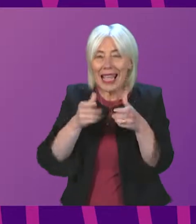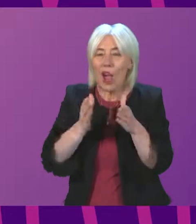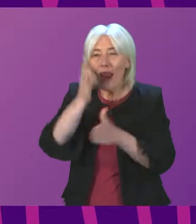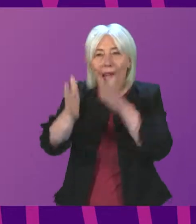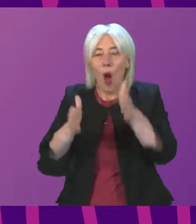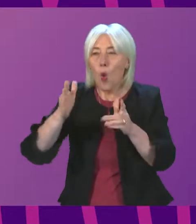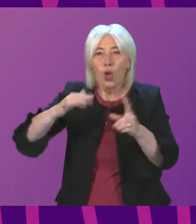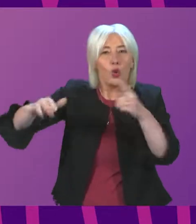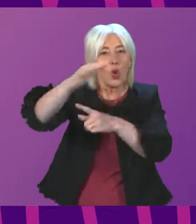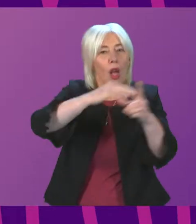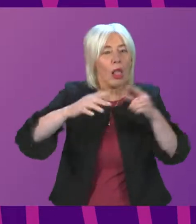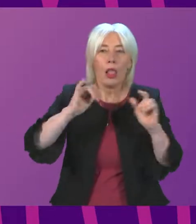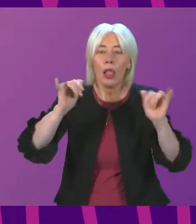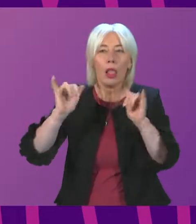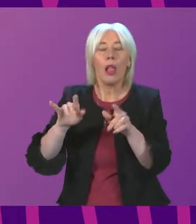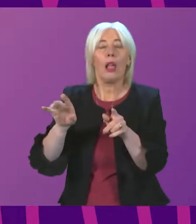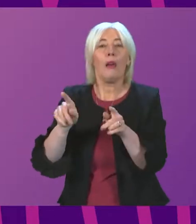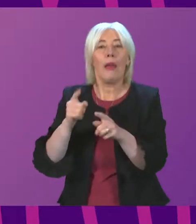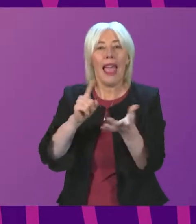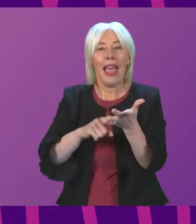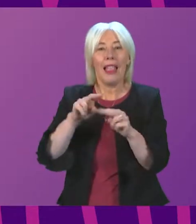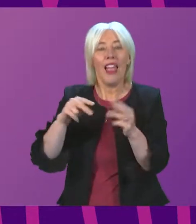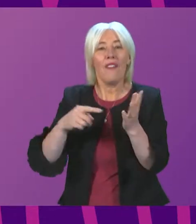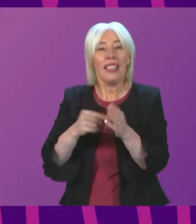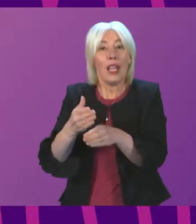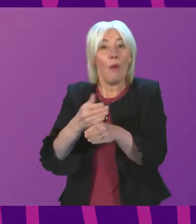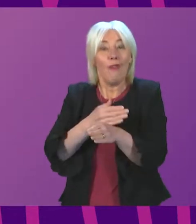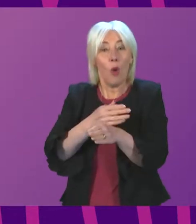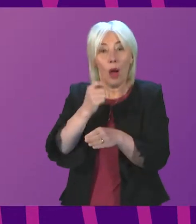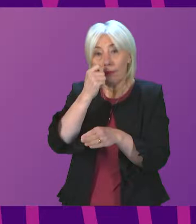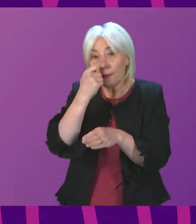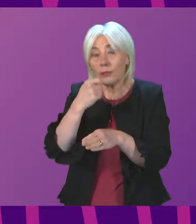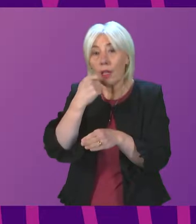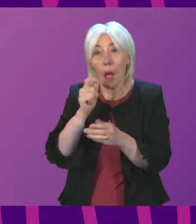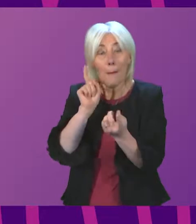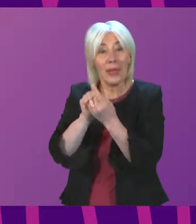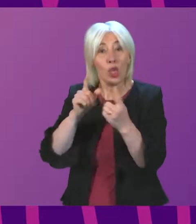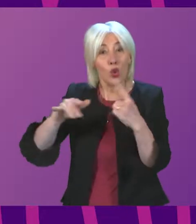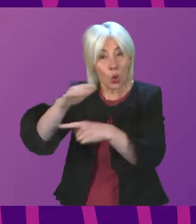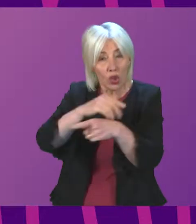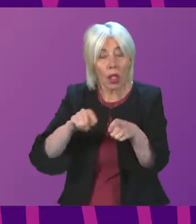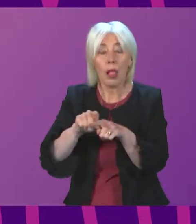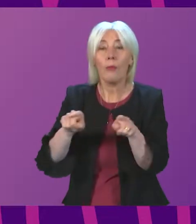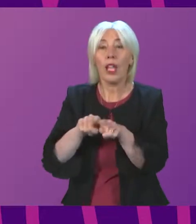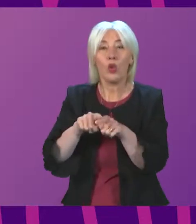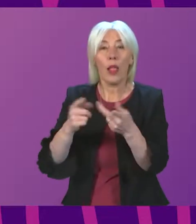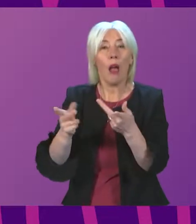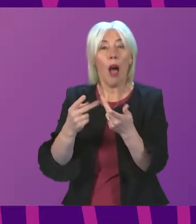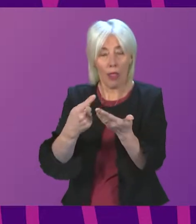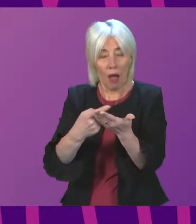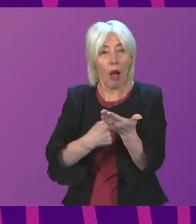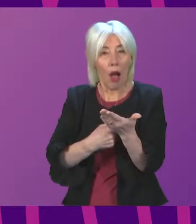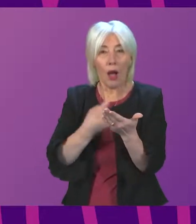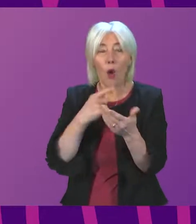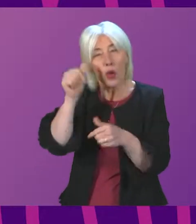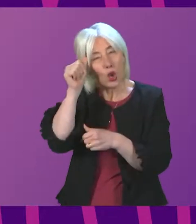and in particular, take a lateral flow test before meeting other people socially. finally, please take the other precautions that we know are making